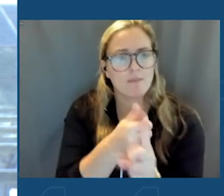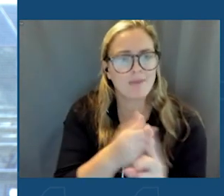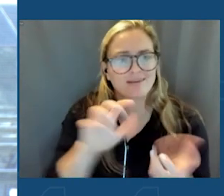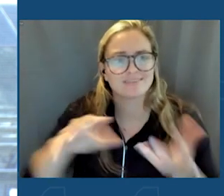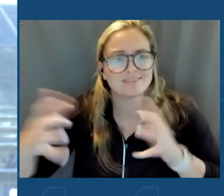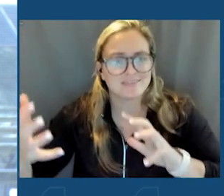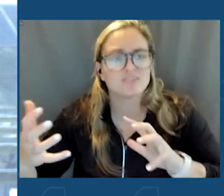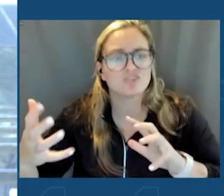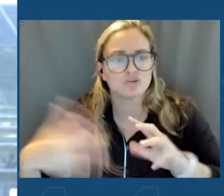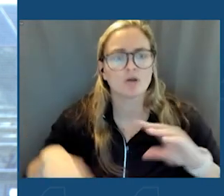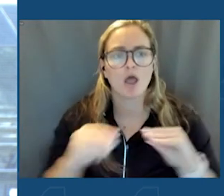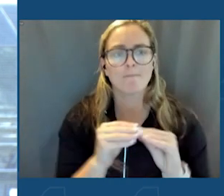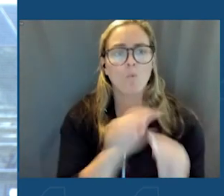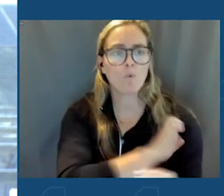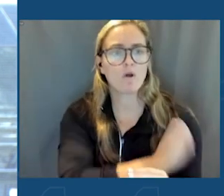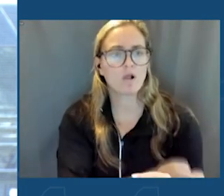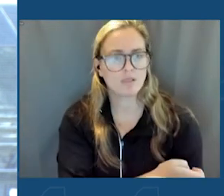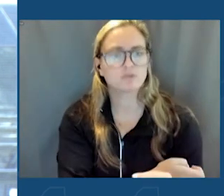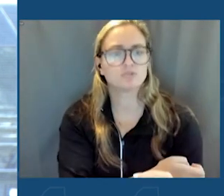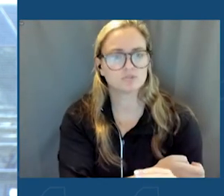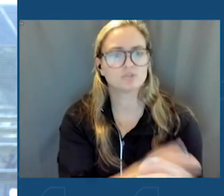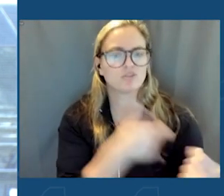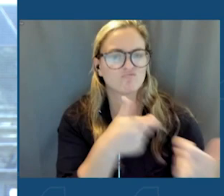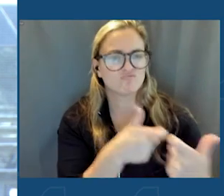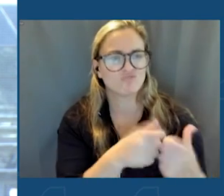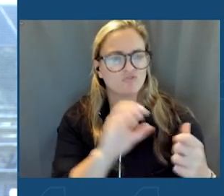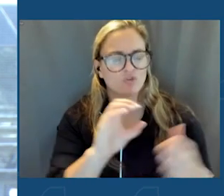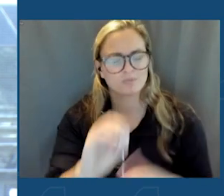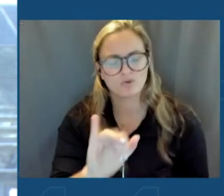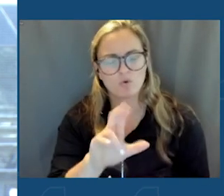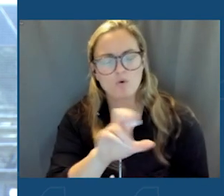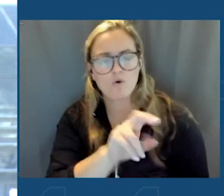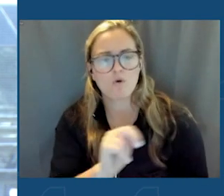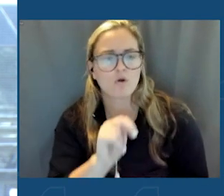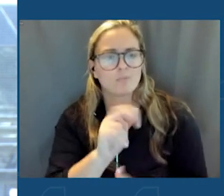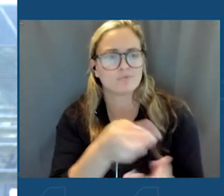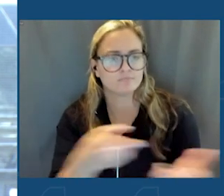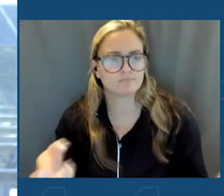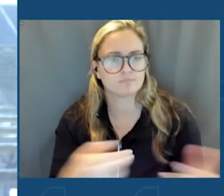generate more electricity from zero-carbon sources. It's clear